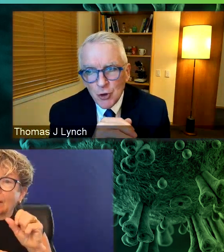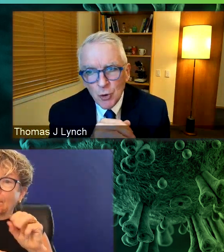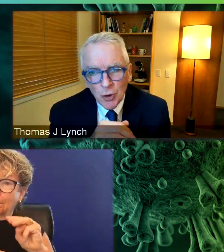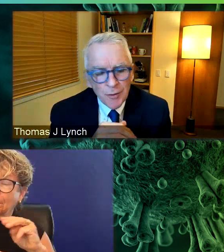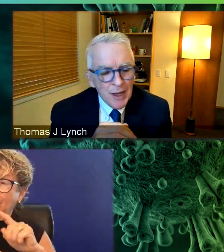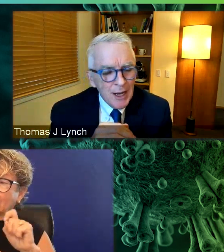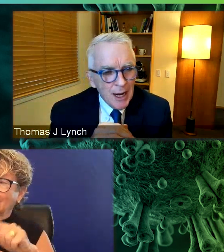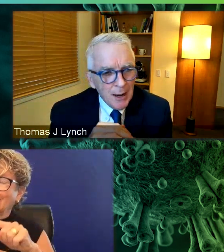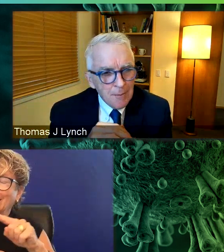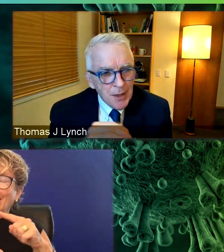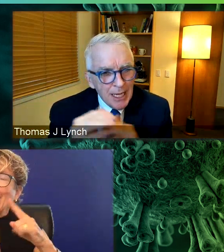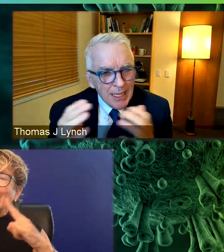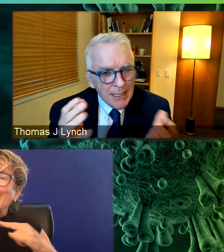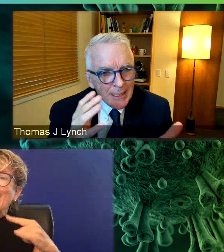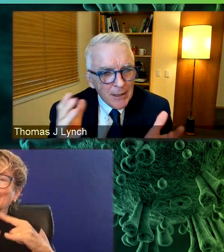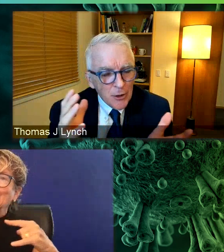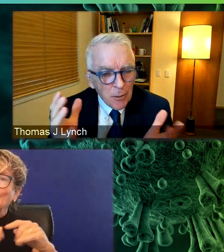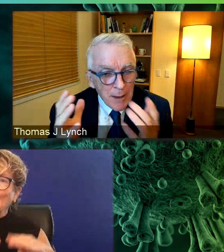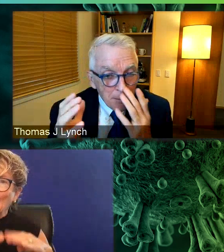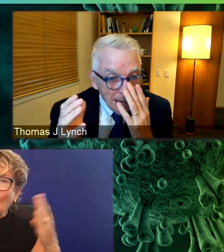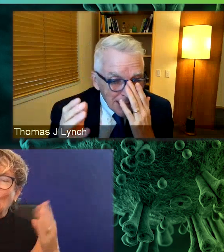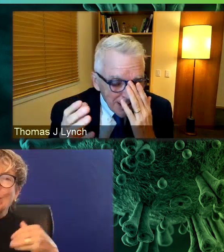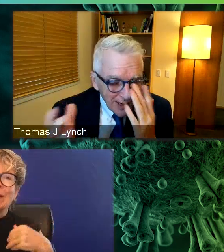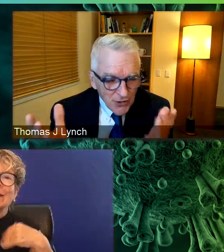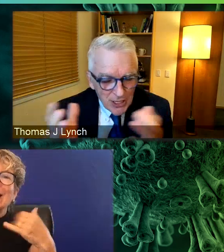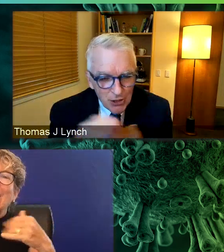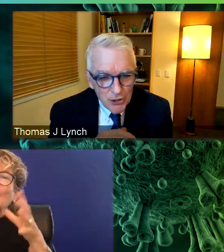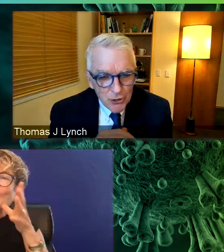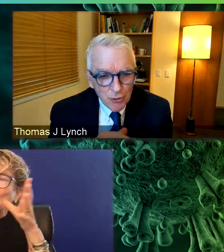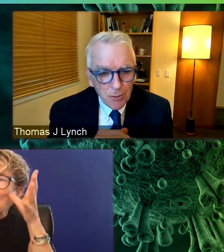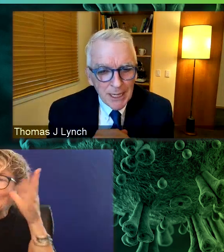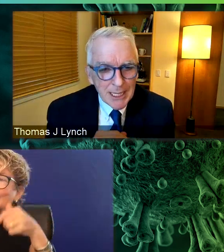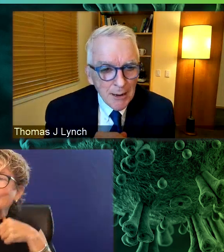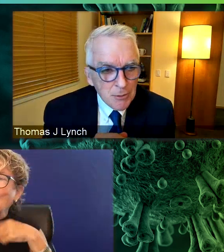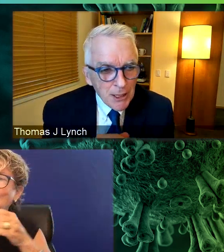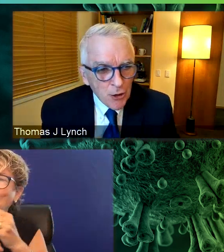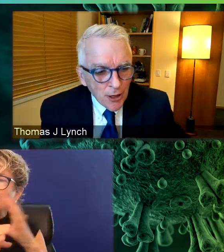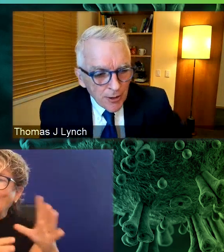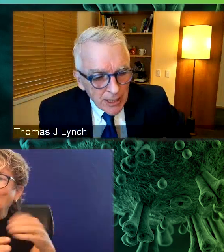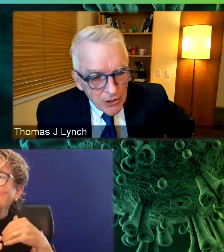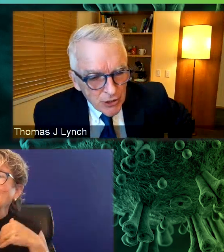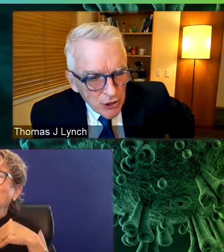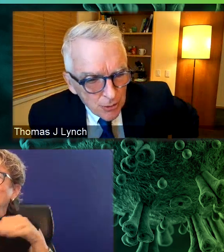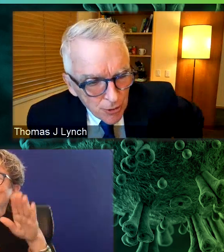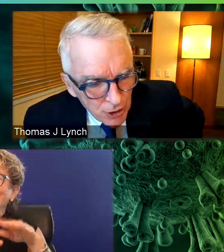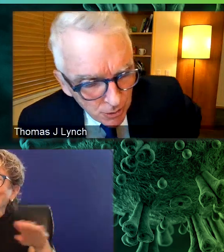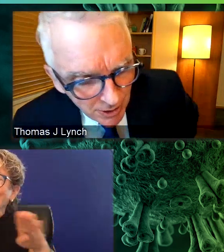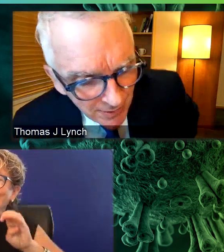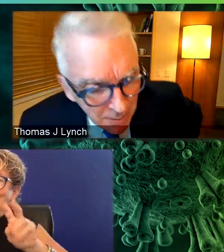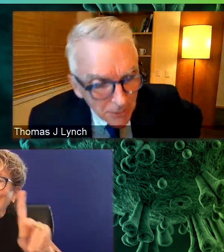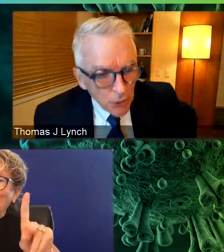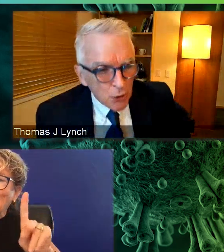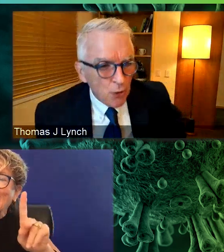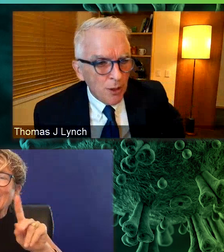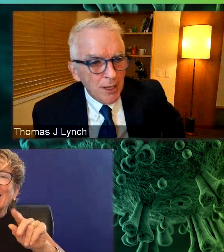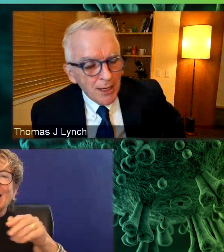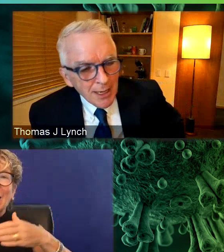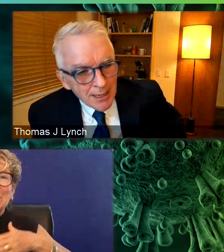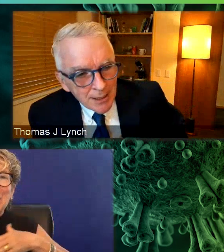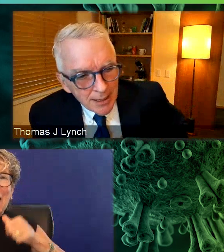ready to send their kids back to school. You know, my, as I think I've said to this group many times, my daughter is an assistant principal of a